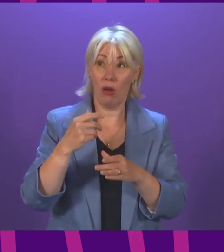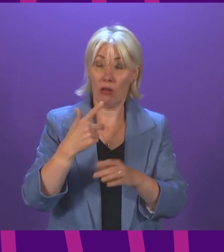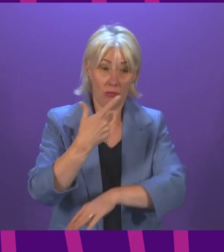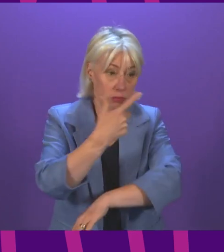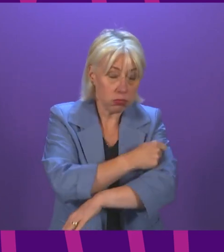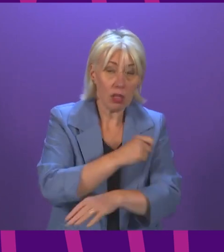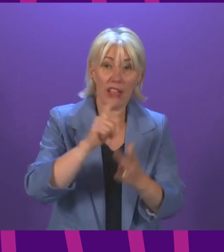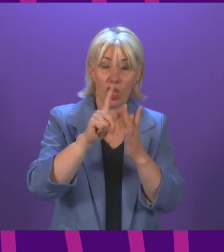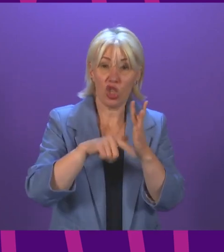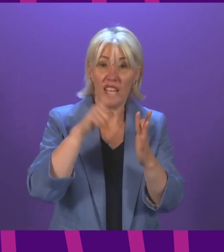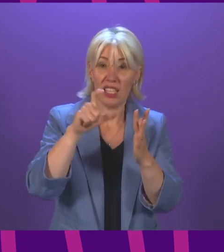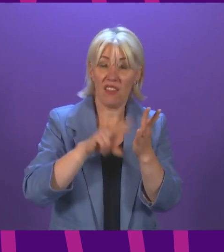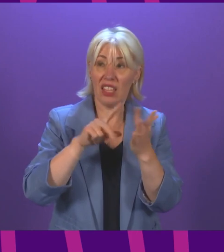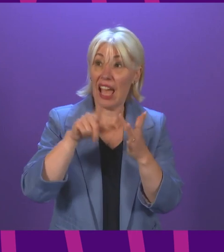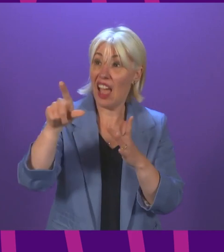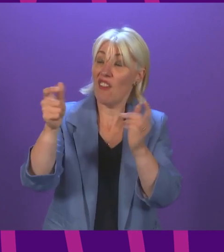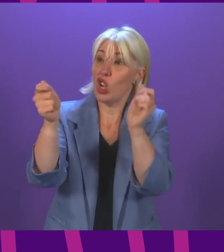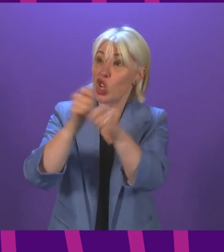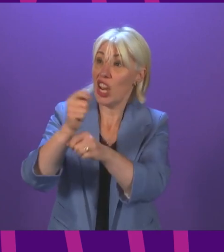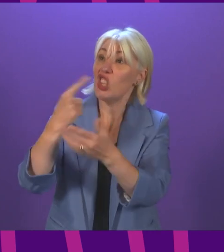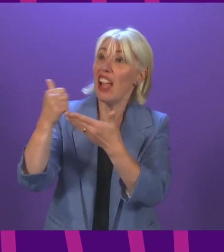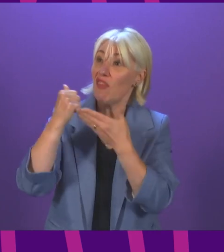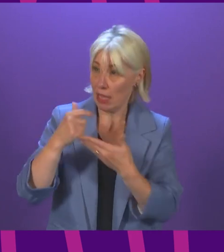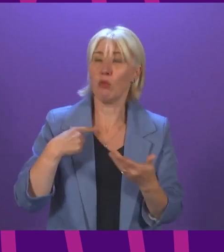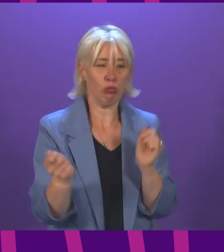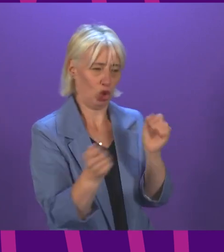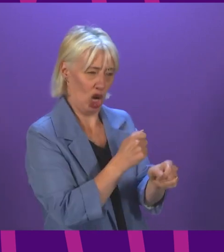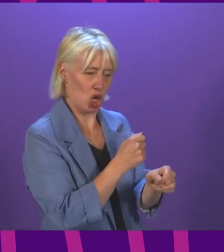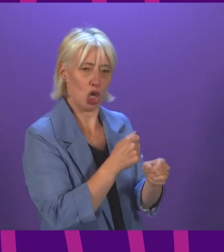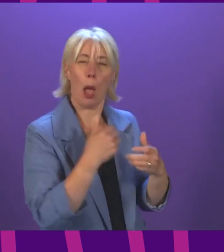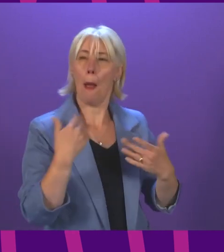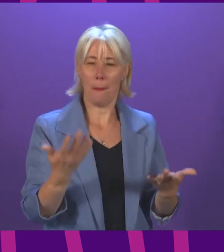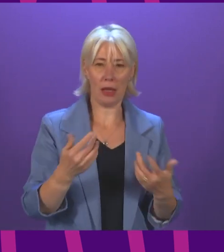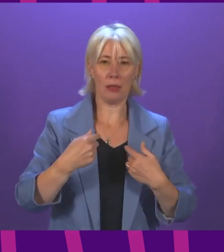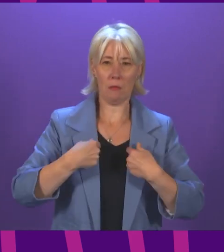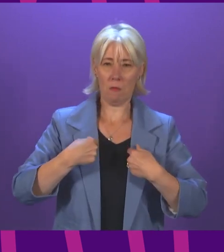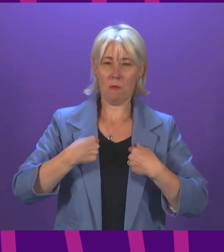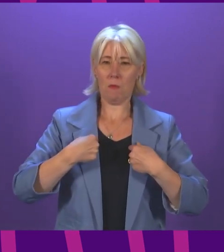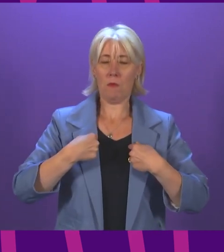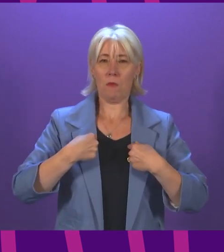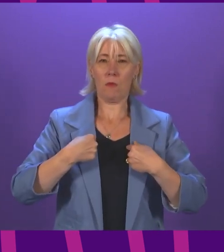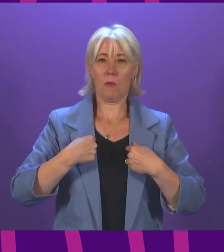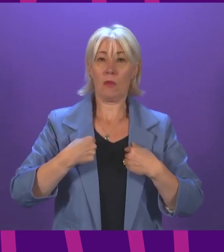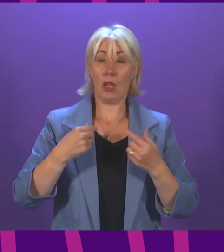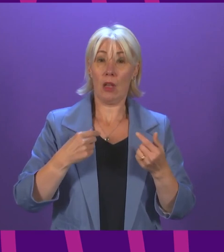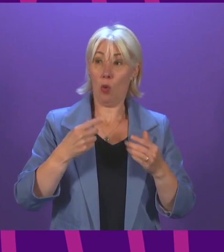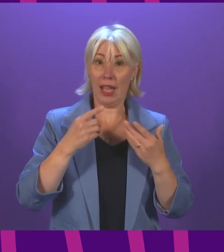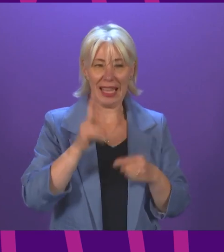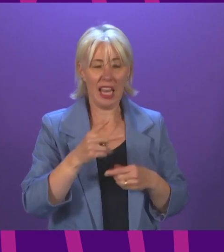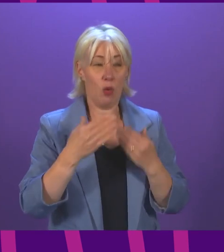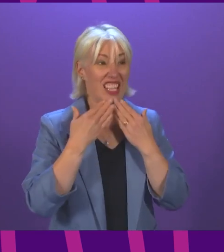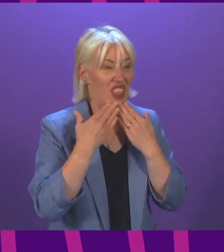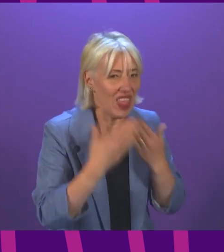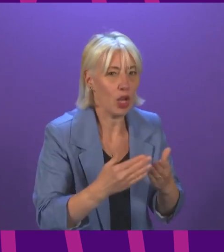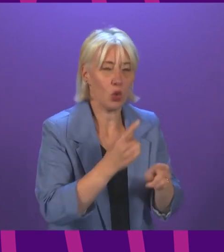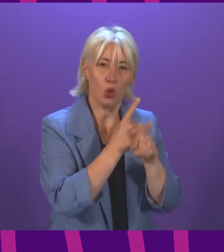JCVI. If they change their advice, of course, we will listen to that. What I would say, first of all, I'll put on record my thanks to our teachers